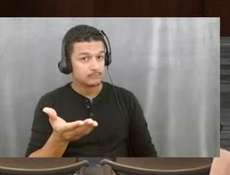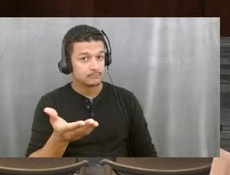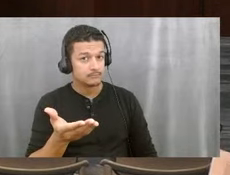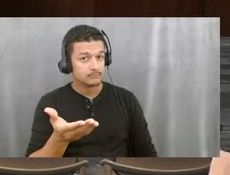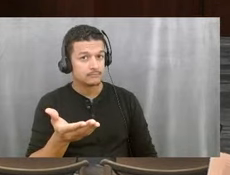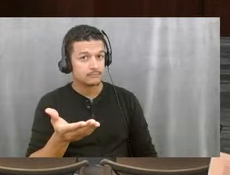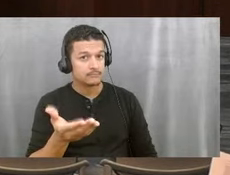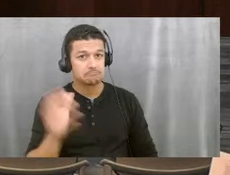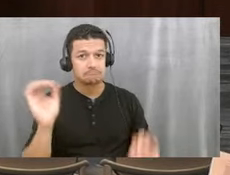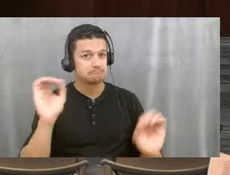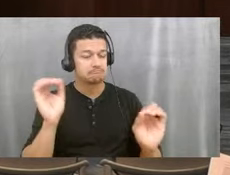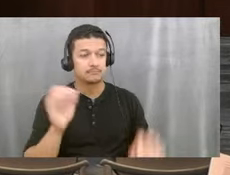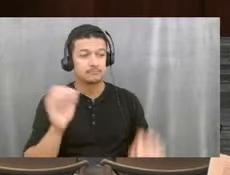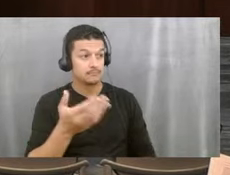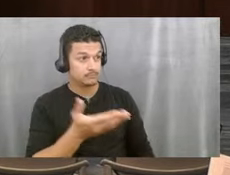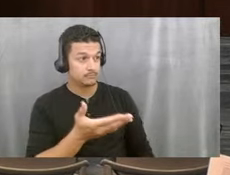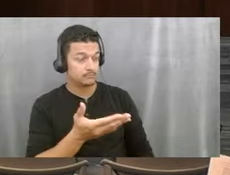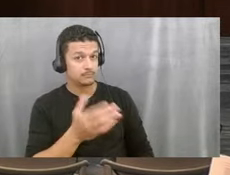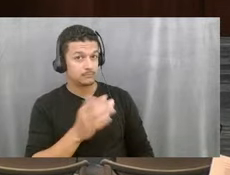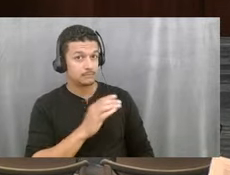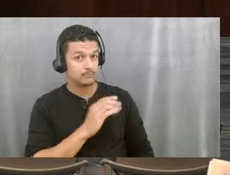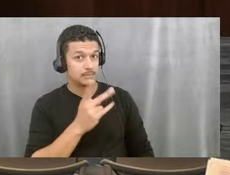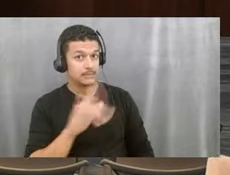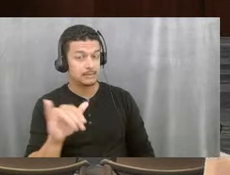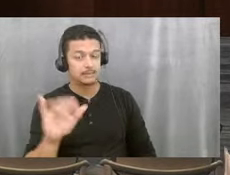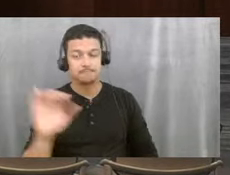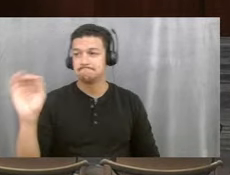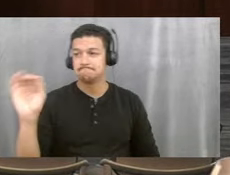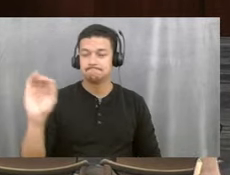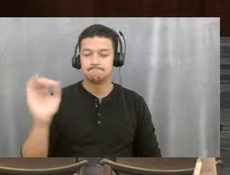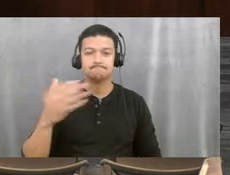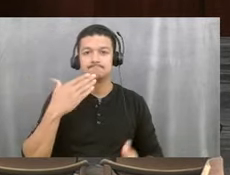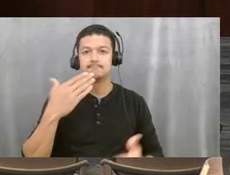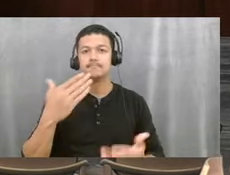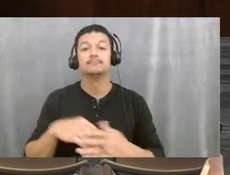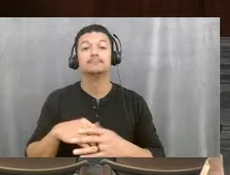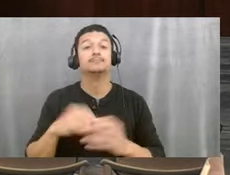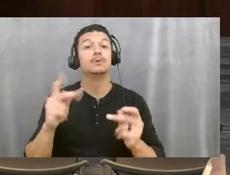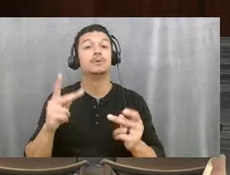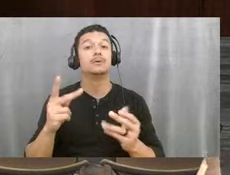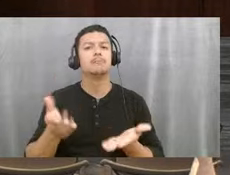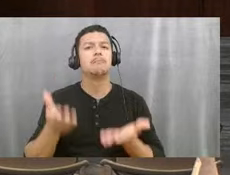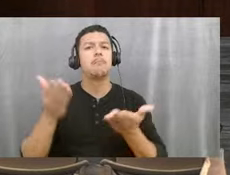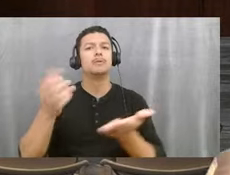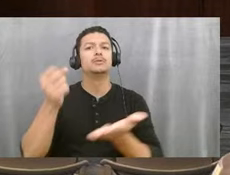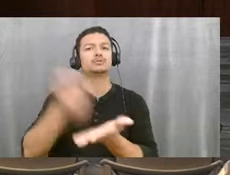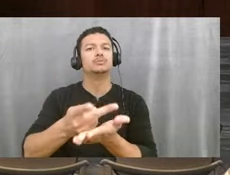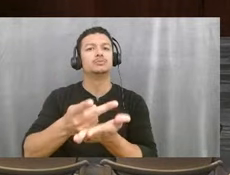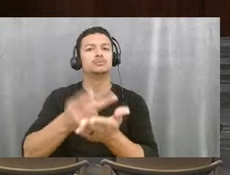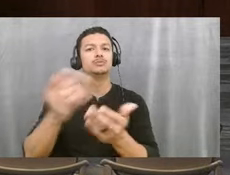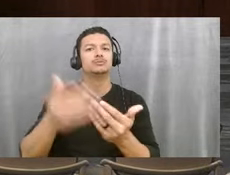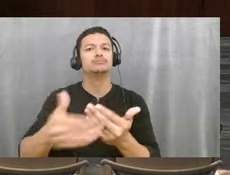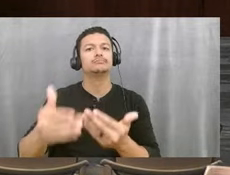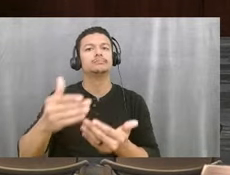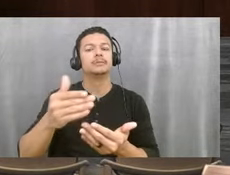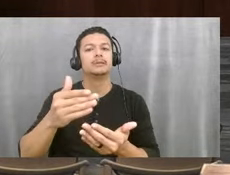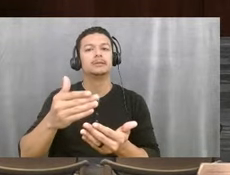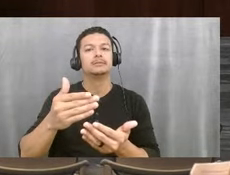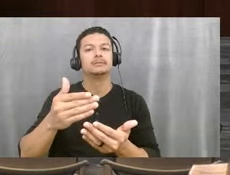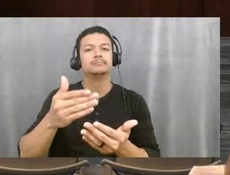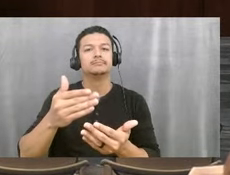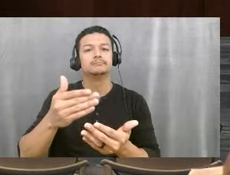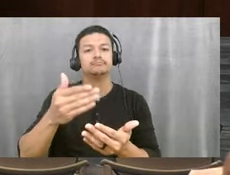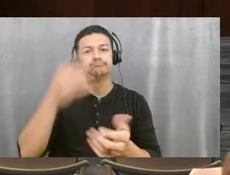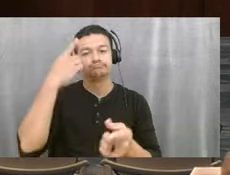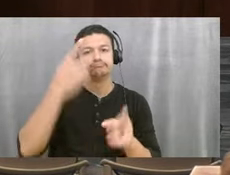request? Commissioner Kelly? No, thank you. All right, with that, let's first have a motion to approve the remainder of consent agenda. So move. I heard a motion